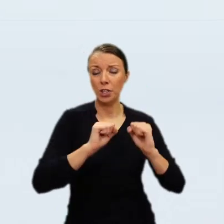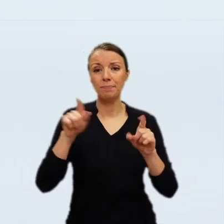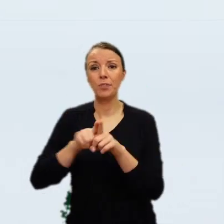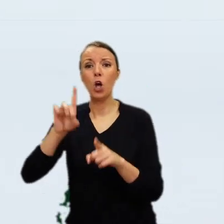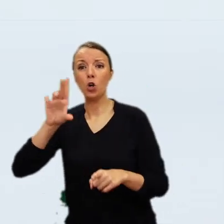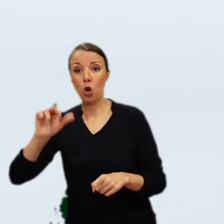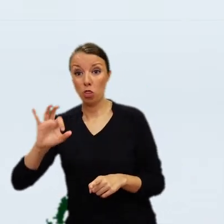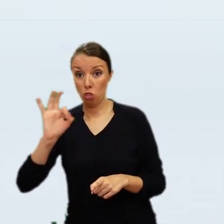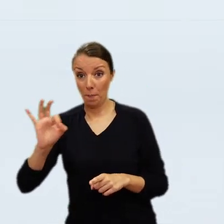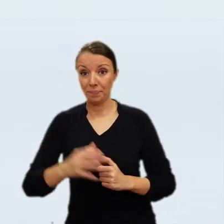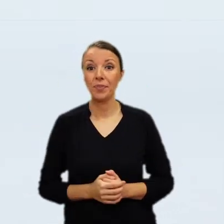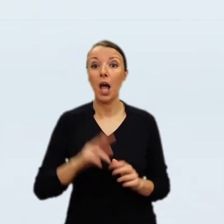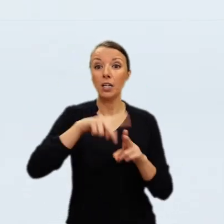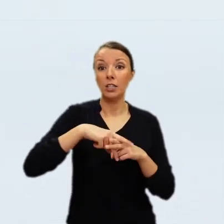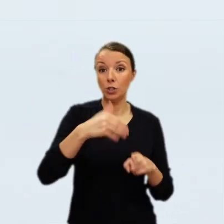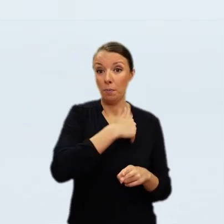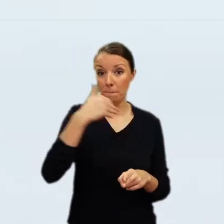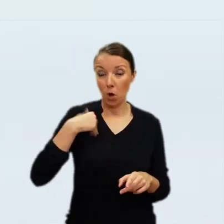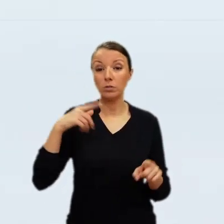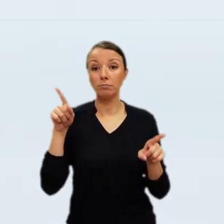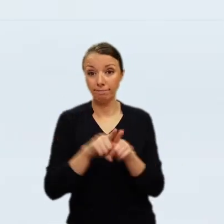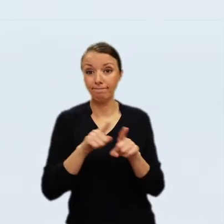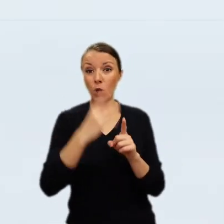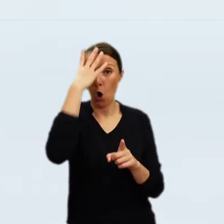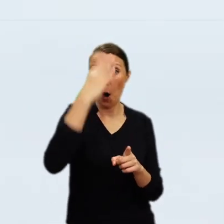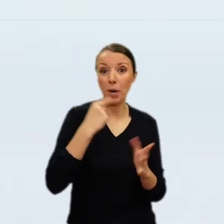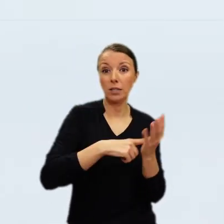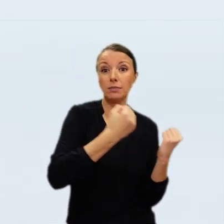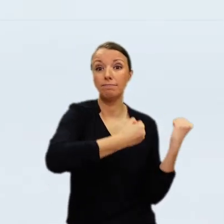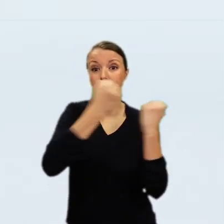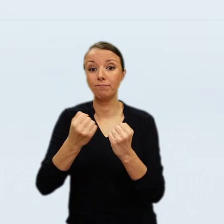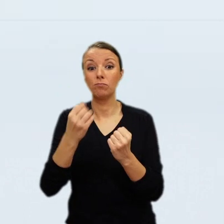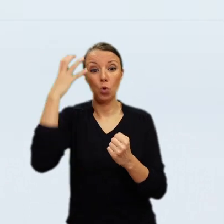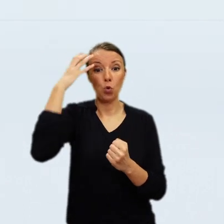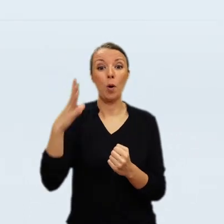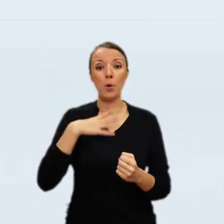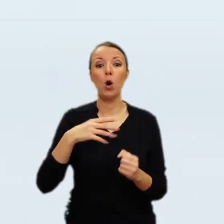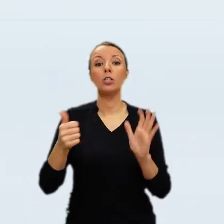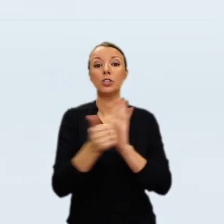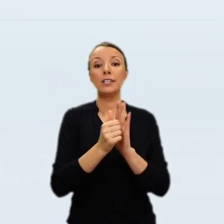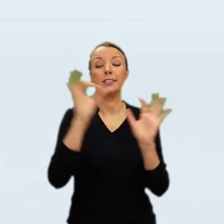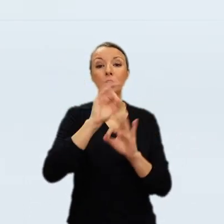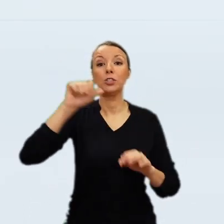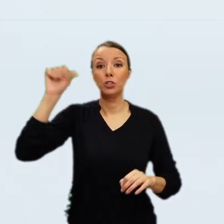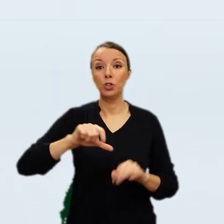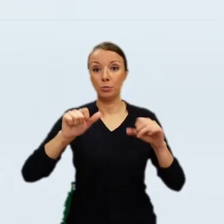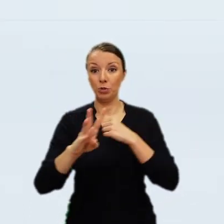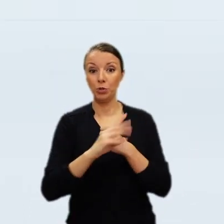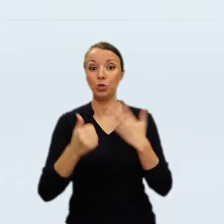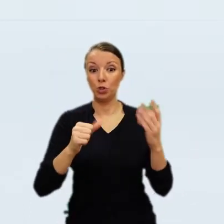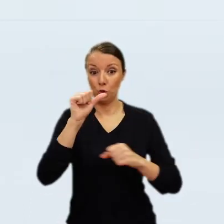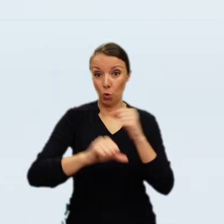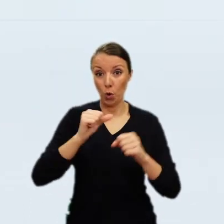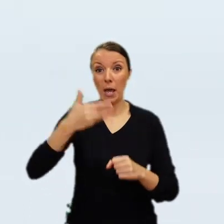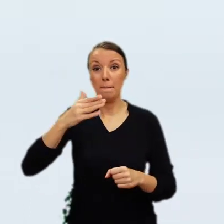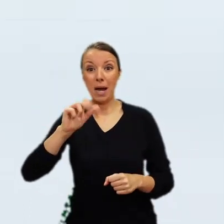aristocrat, Valeria Strojnowska, saw the painting at Wazienki and recorded it in her diary. That day,